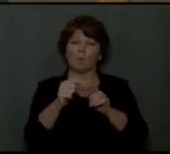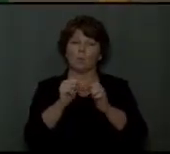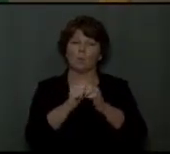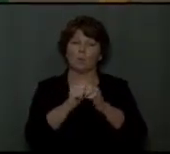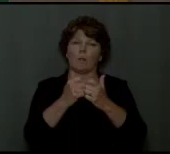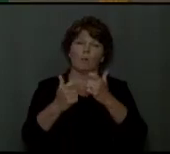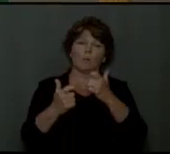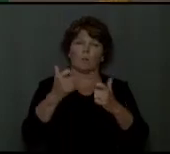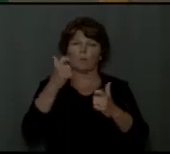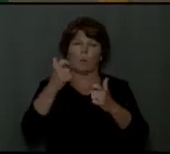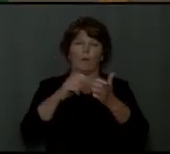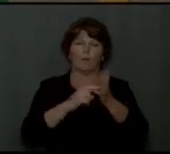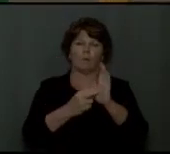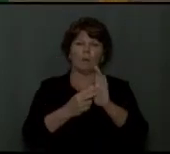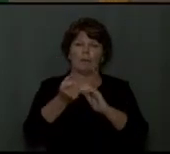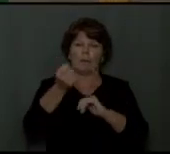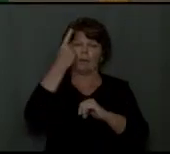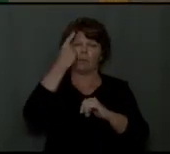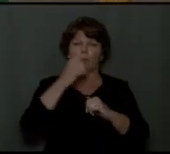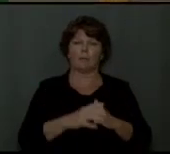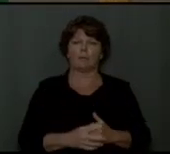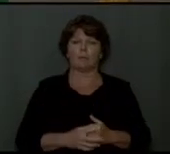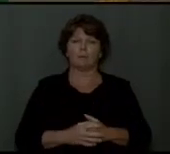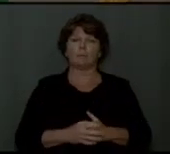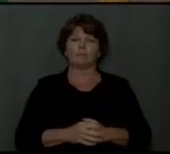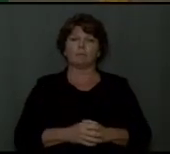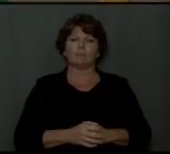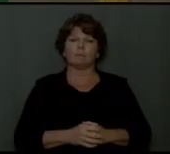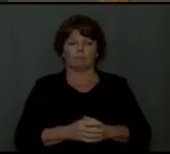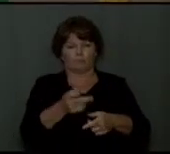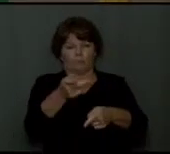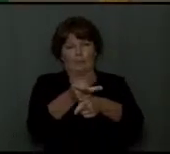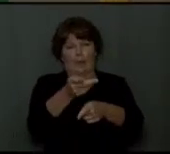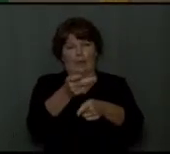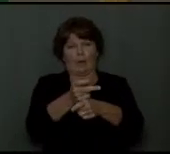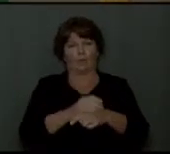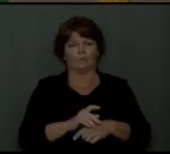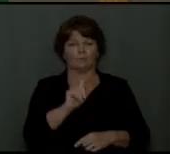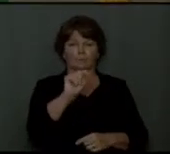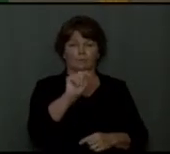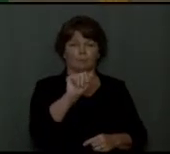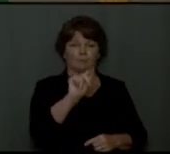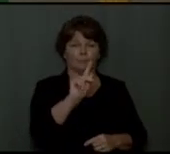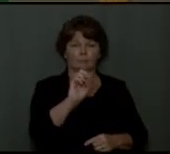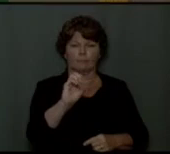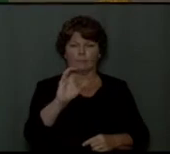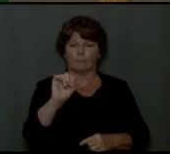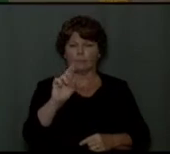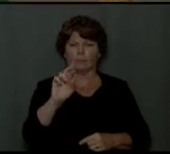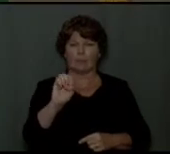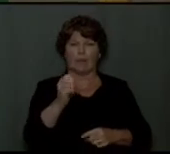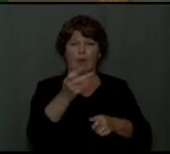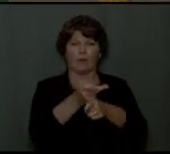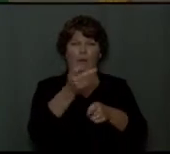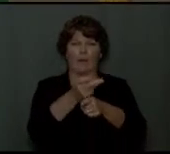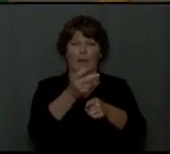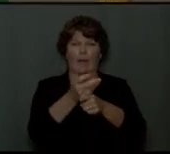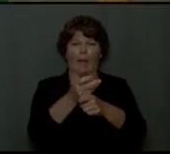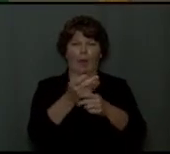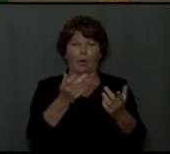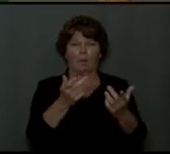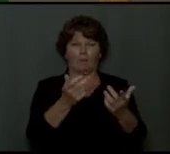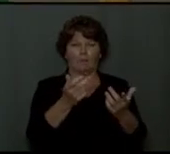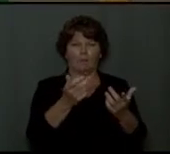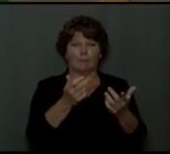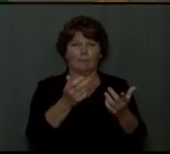view and understanding. Take care. But he doesn't leave us dangling on the hook